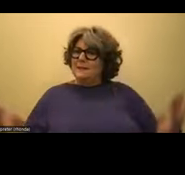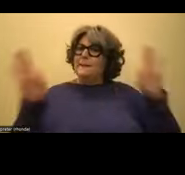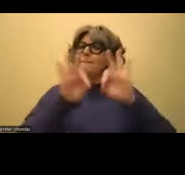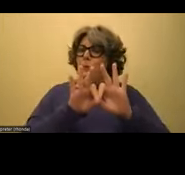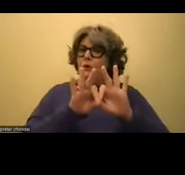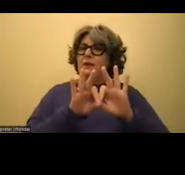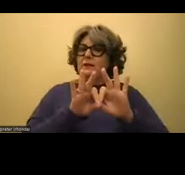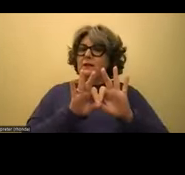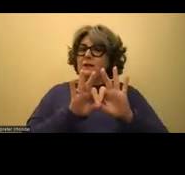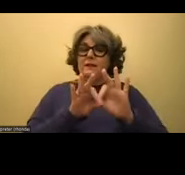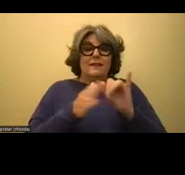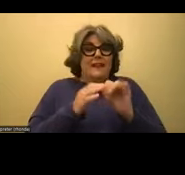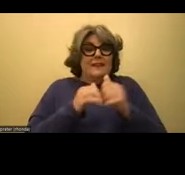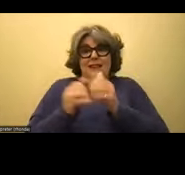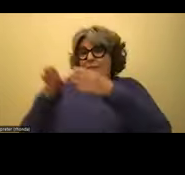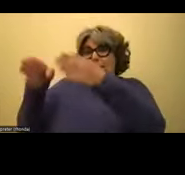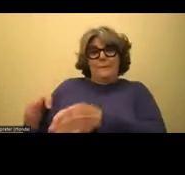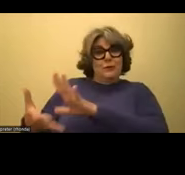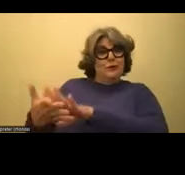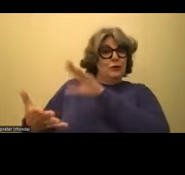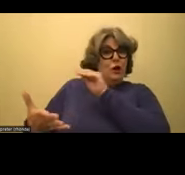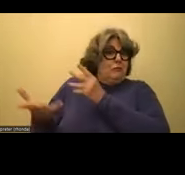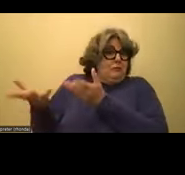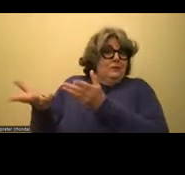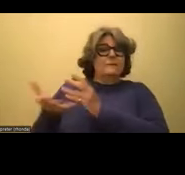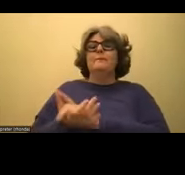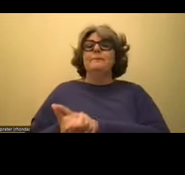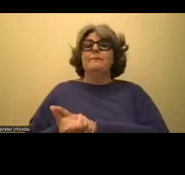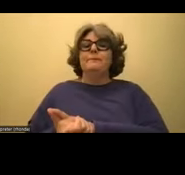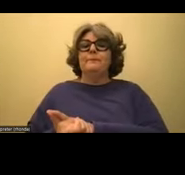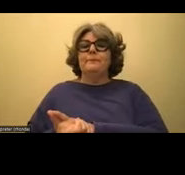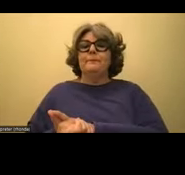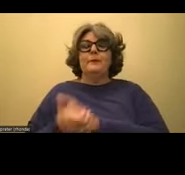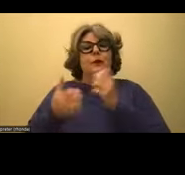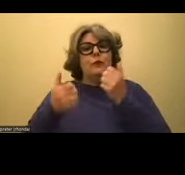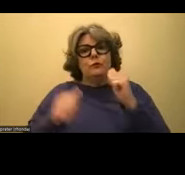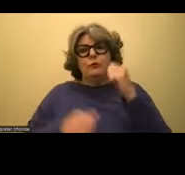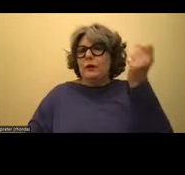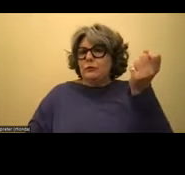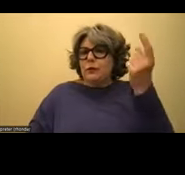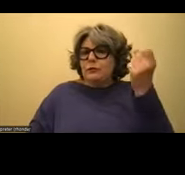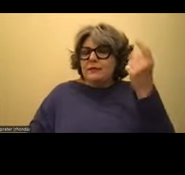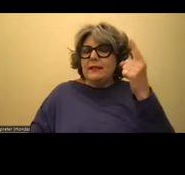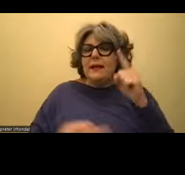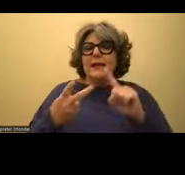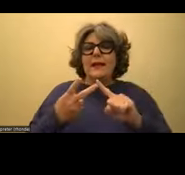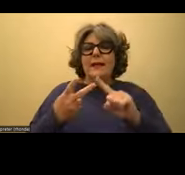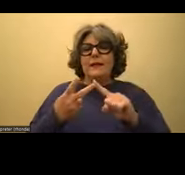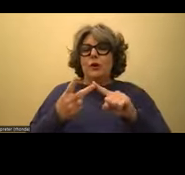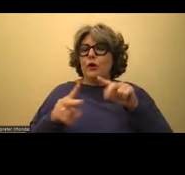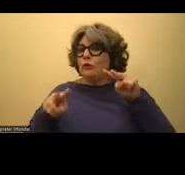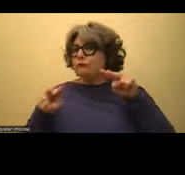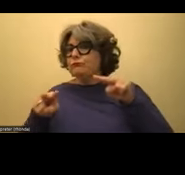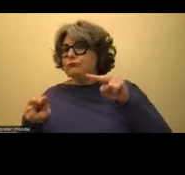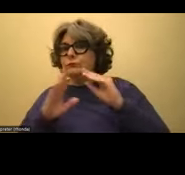that that's just how they learn. And when you try to understand or like when you're hovering over